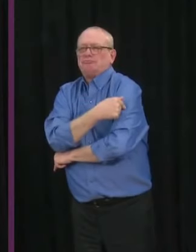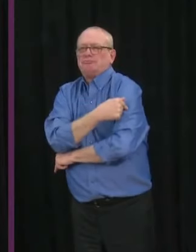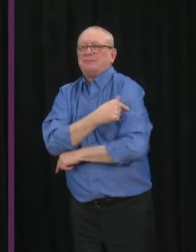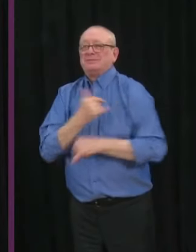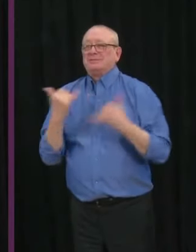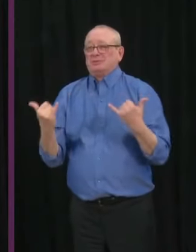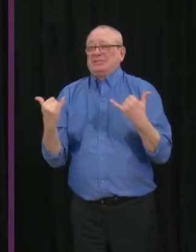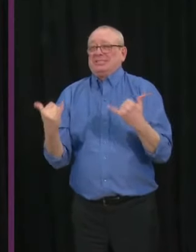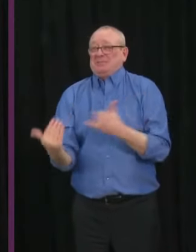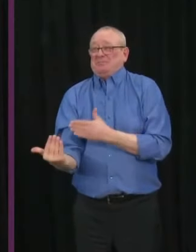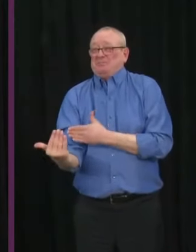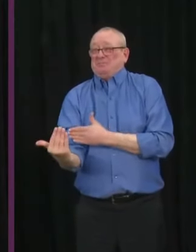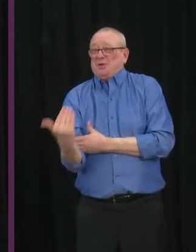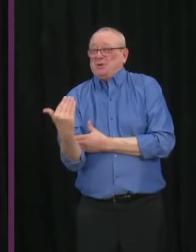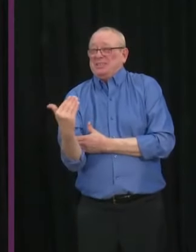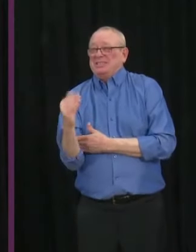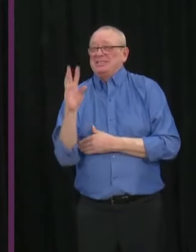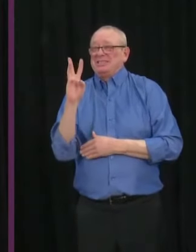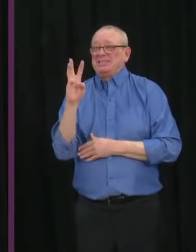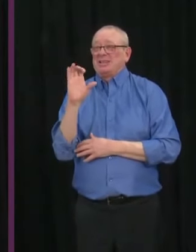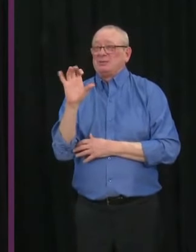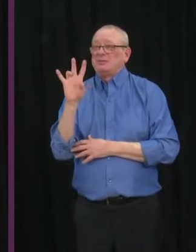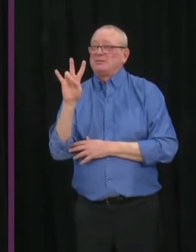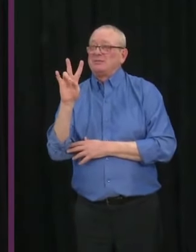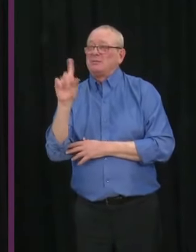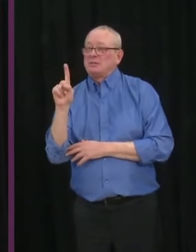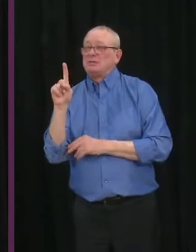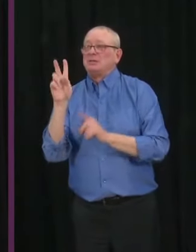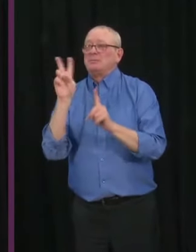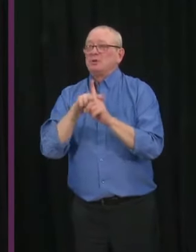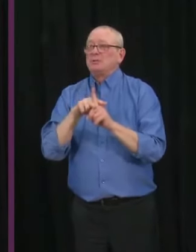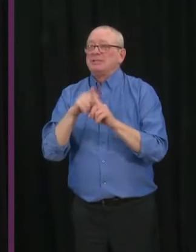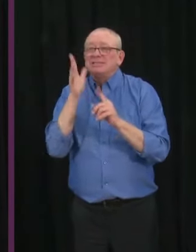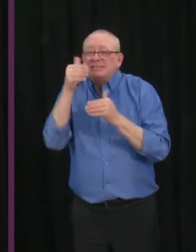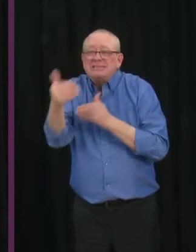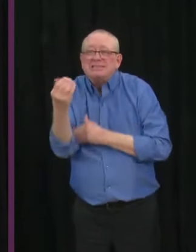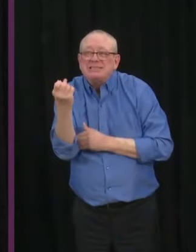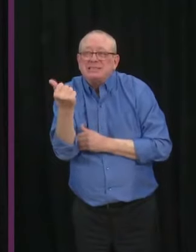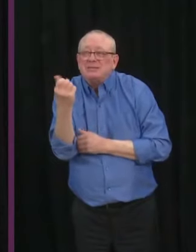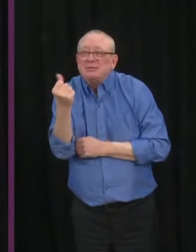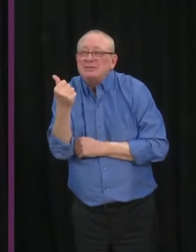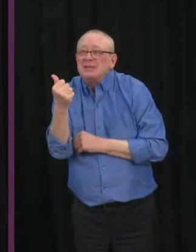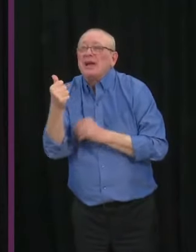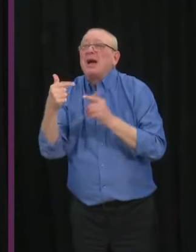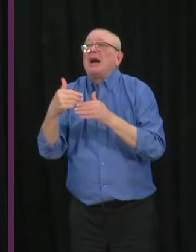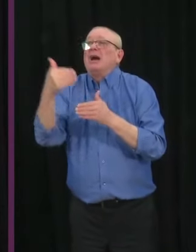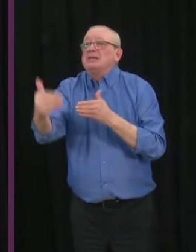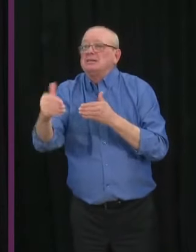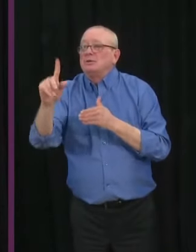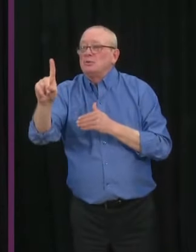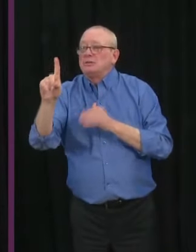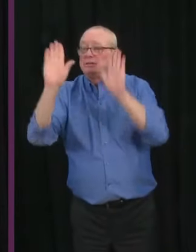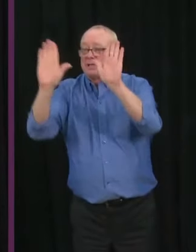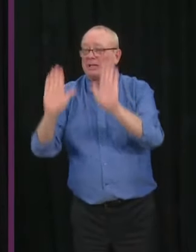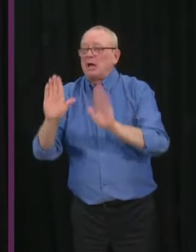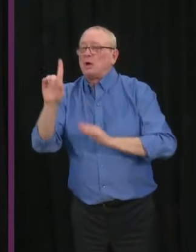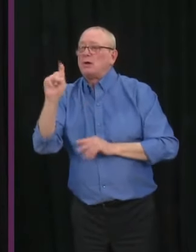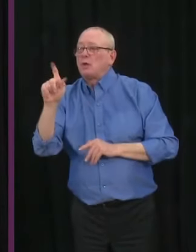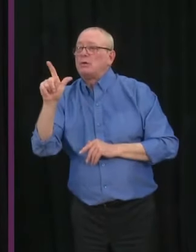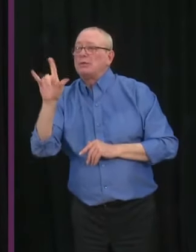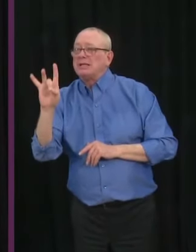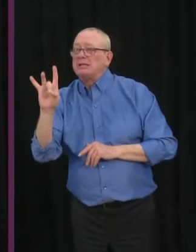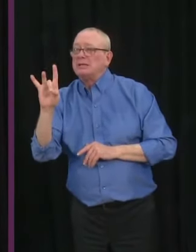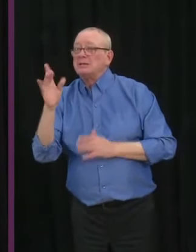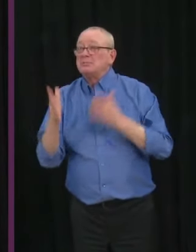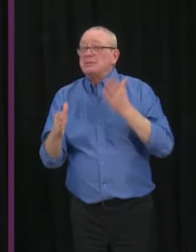671 appointments on Saturday and 128 booked on Sunday. If you are an eligible healthcare worker who